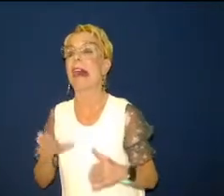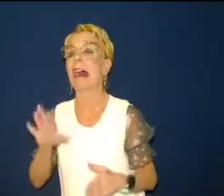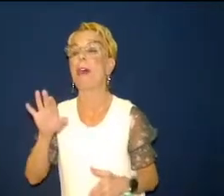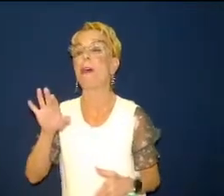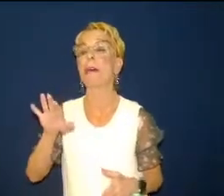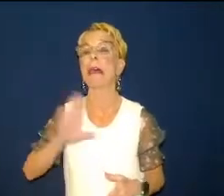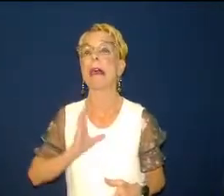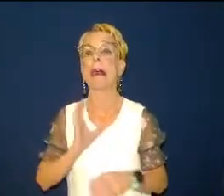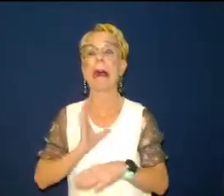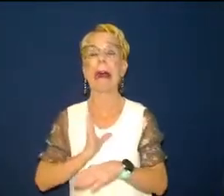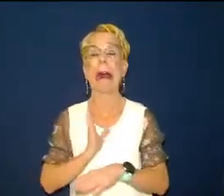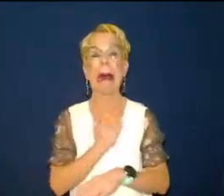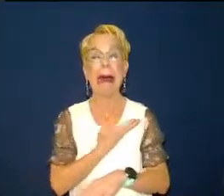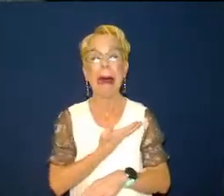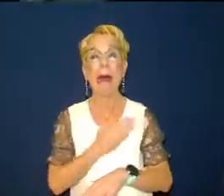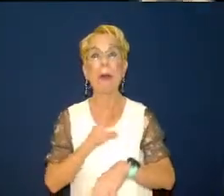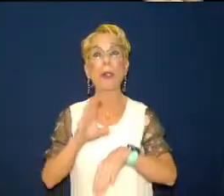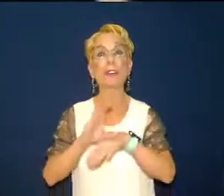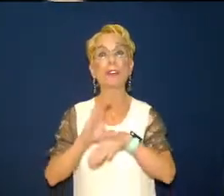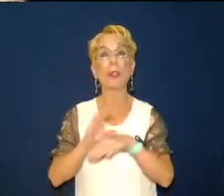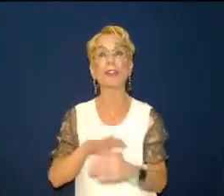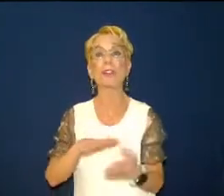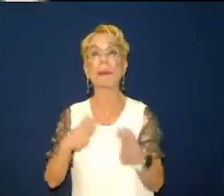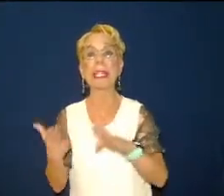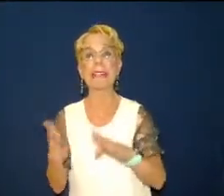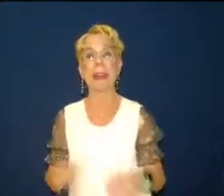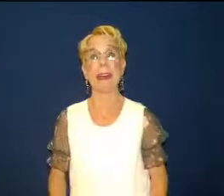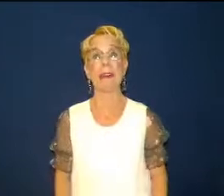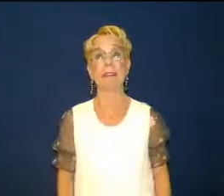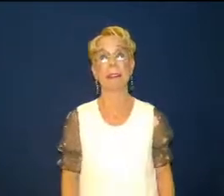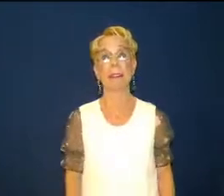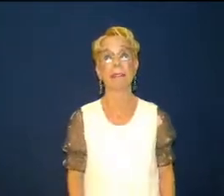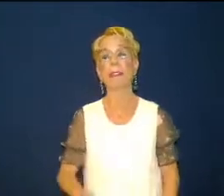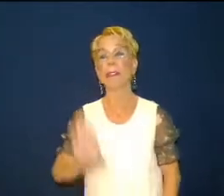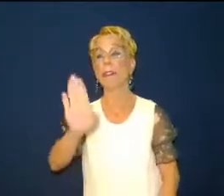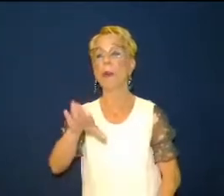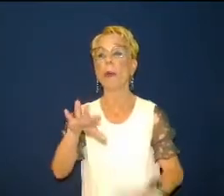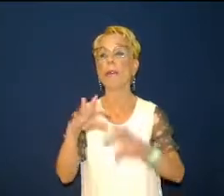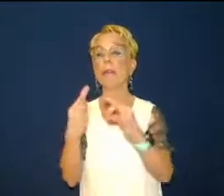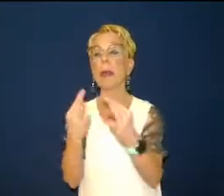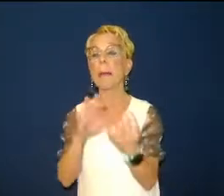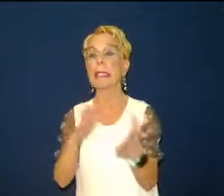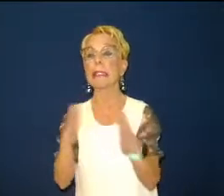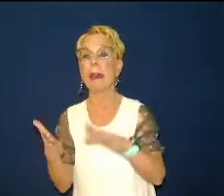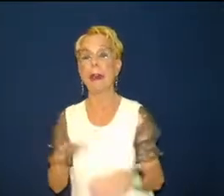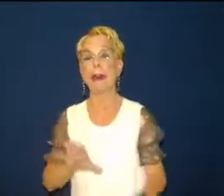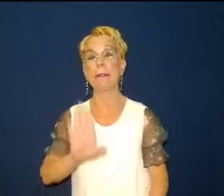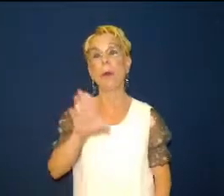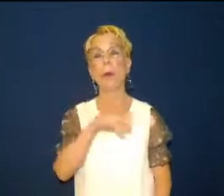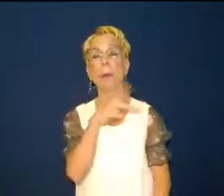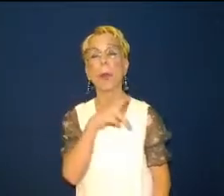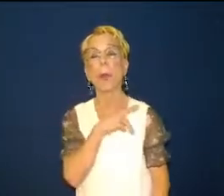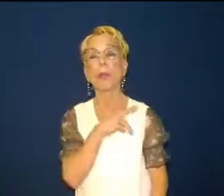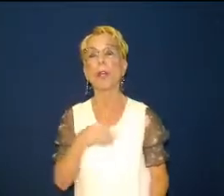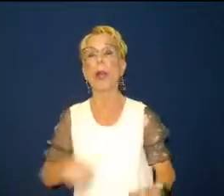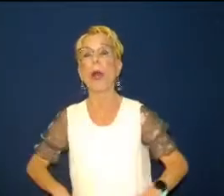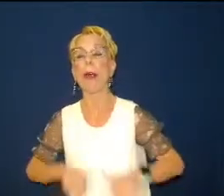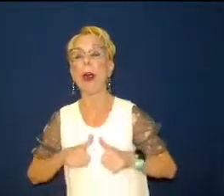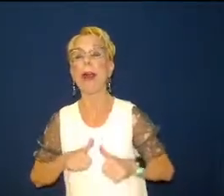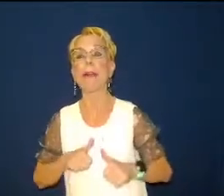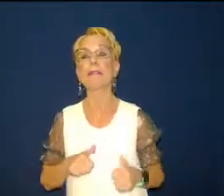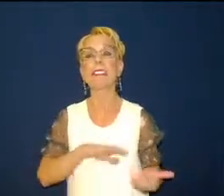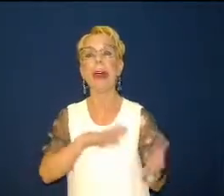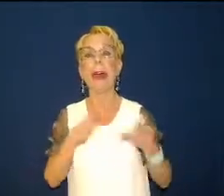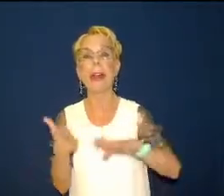not be your family let this not be your personal life men i'm calling you on all of us join together on father's day 2022